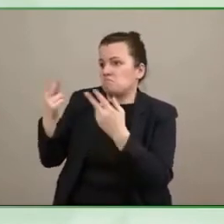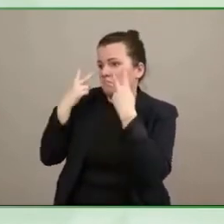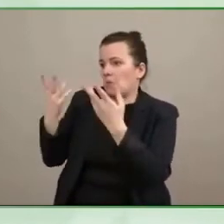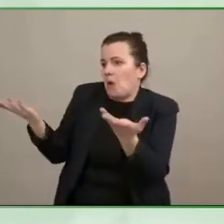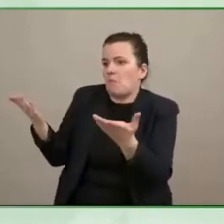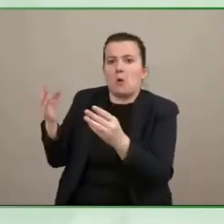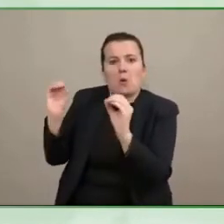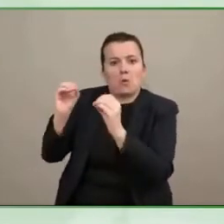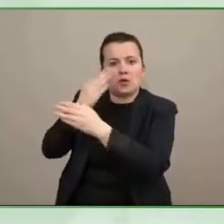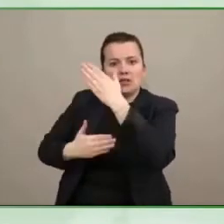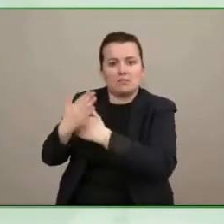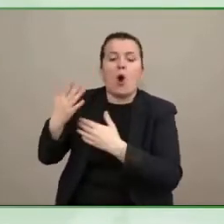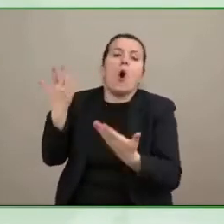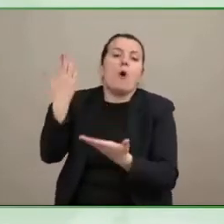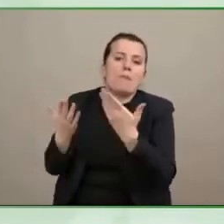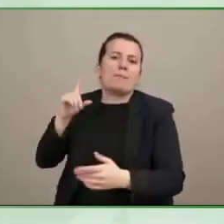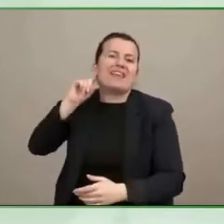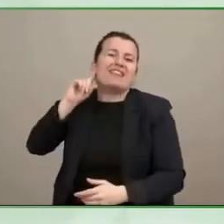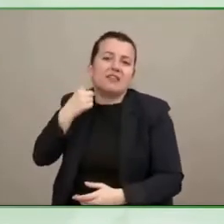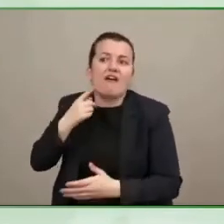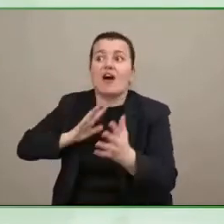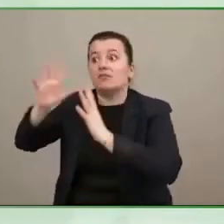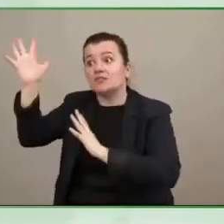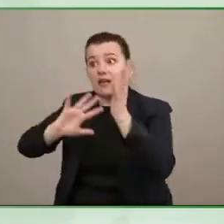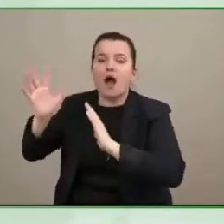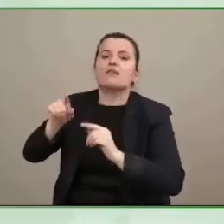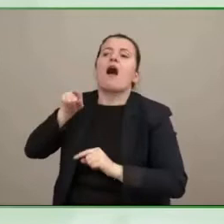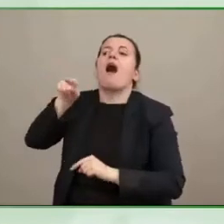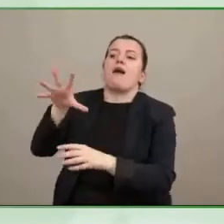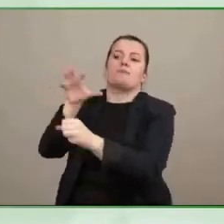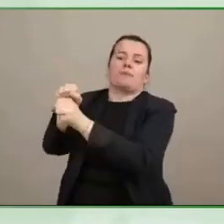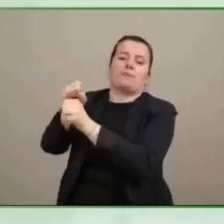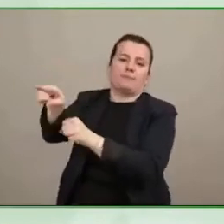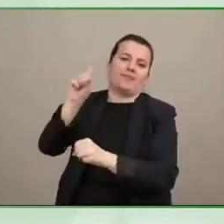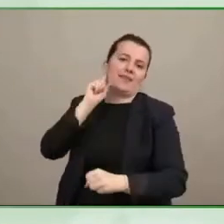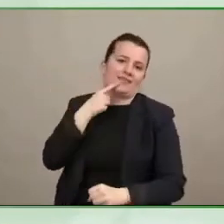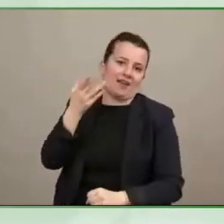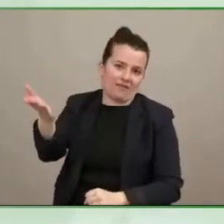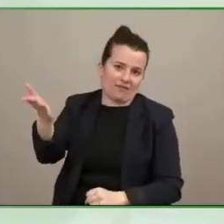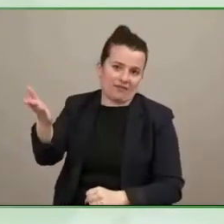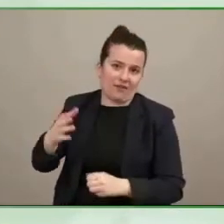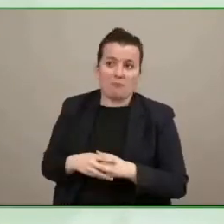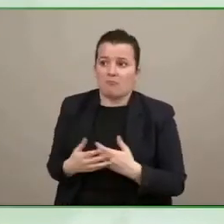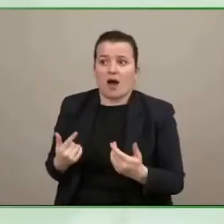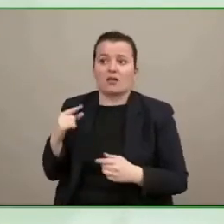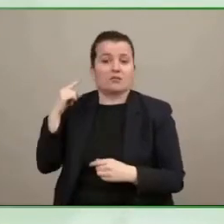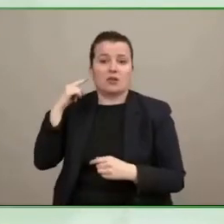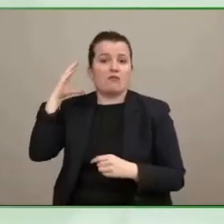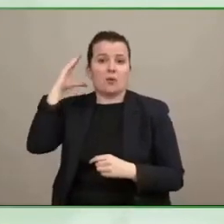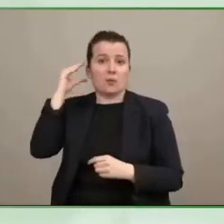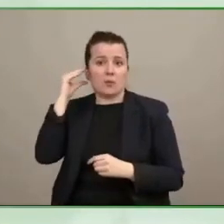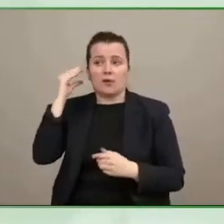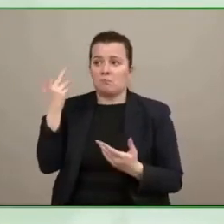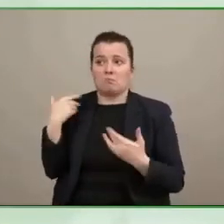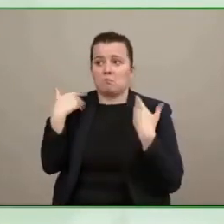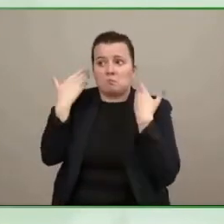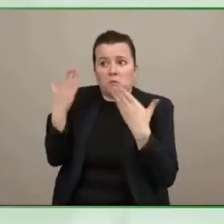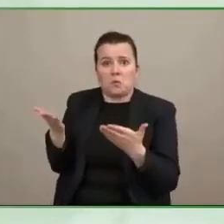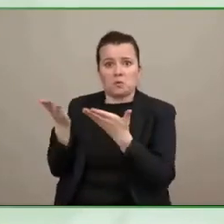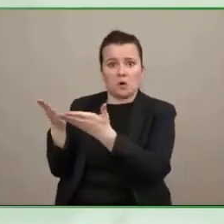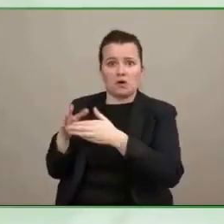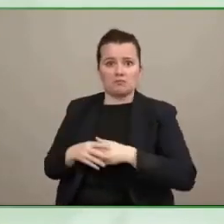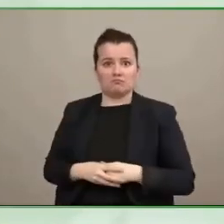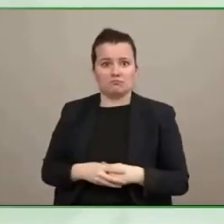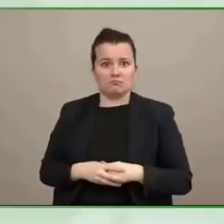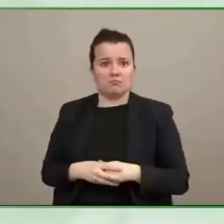have someone who is using a wheelchair or is blind or deaf making a decision about whether or not